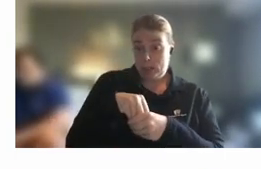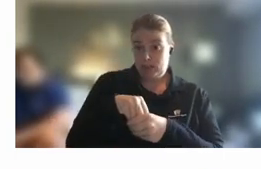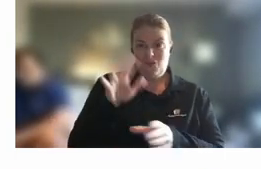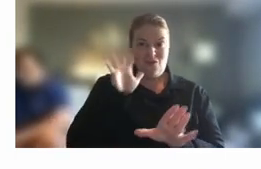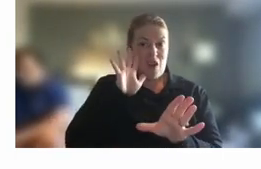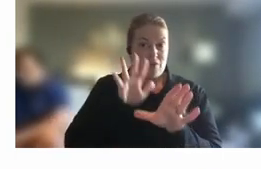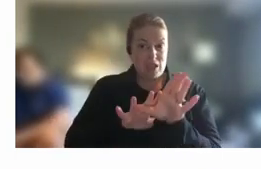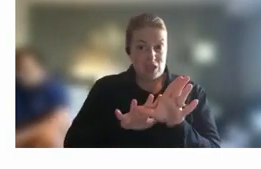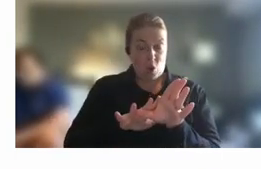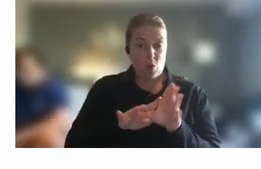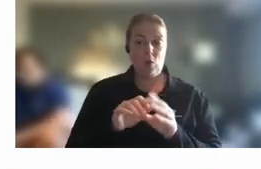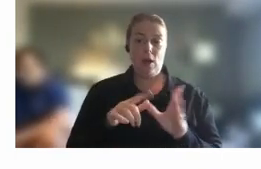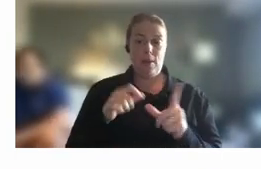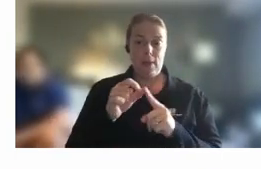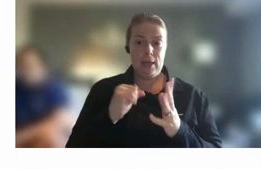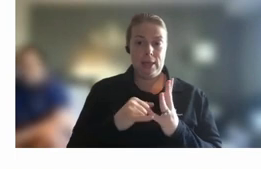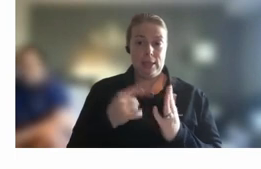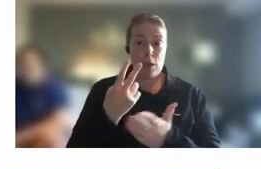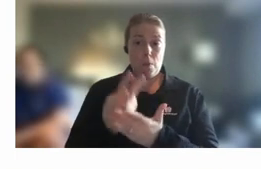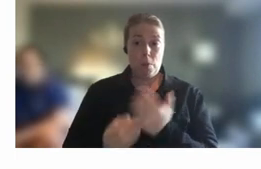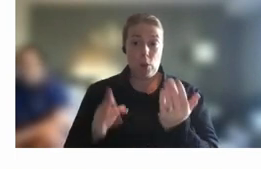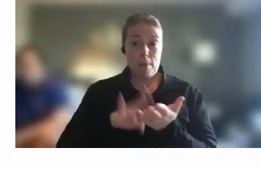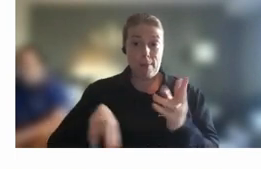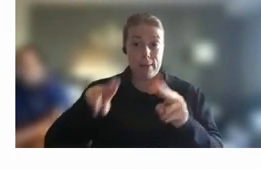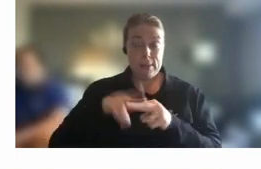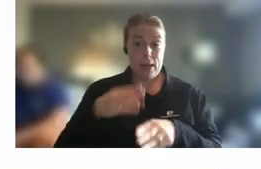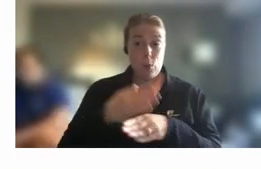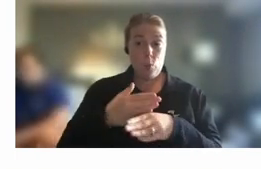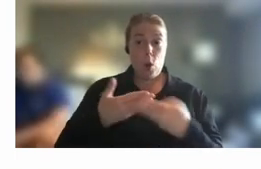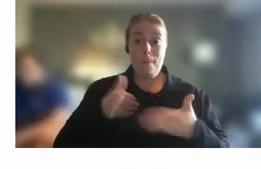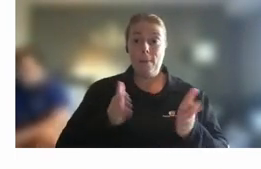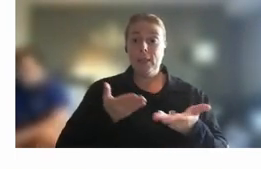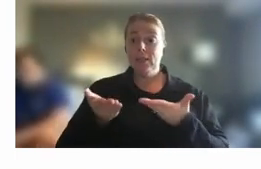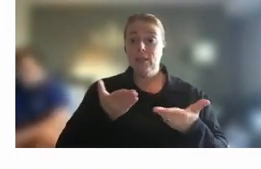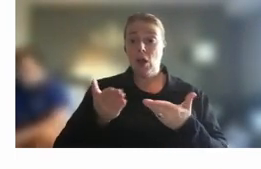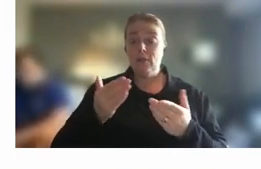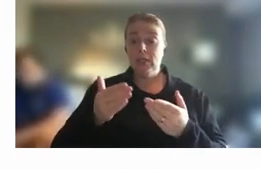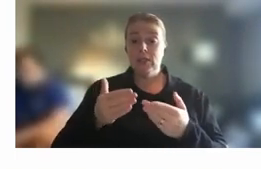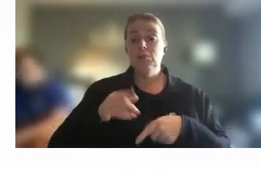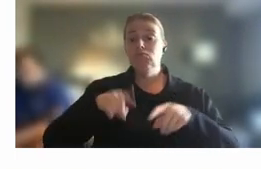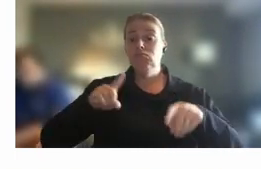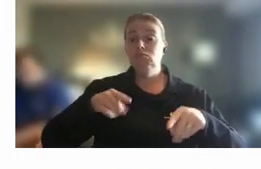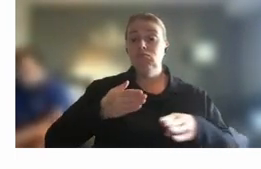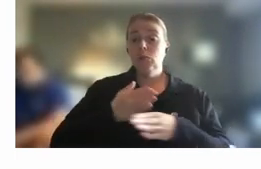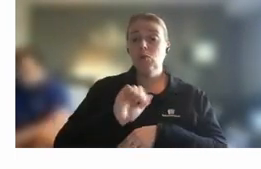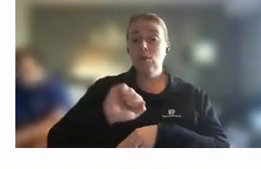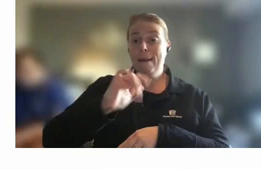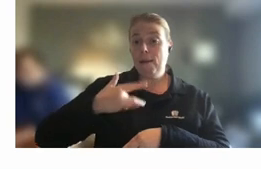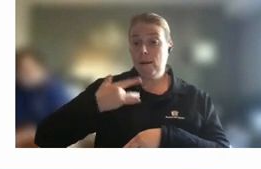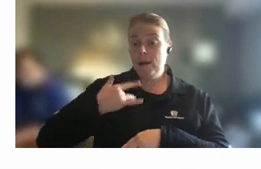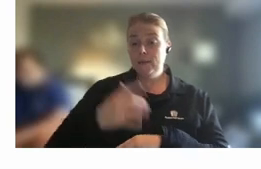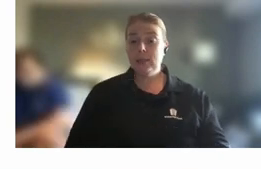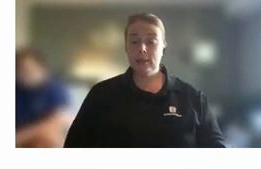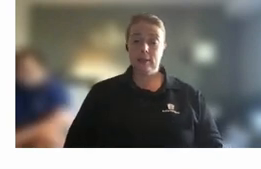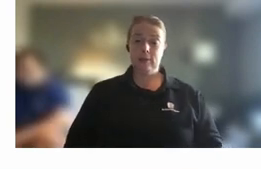um both my mum and dad had worked in the public service at various points in time over the course of their career um it